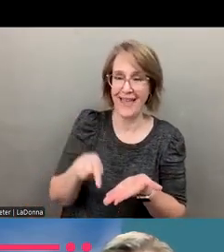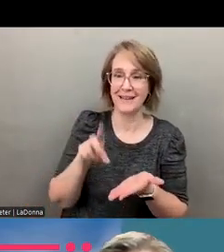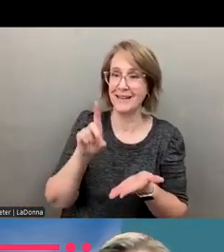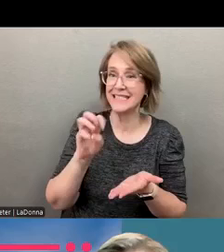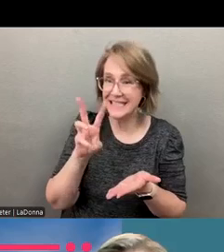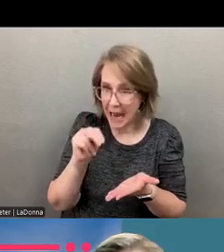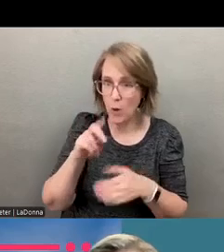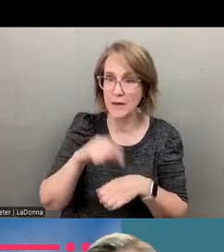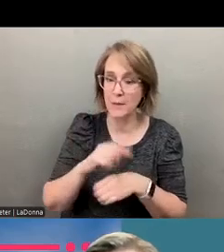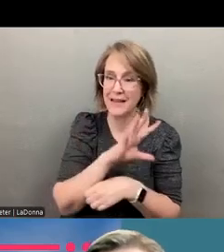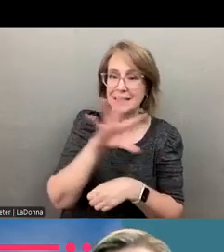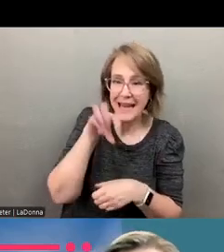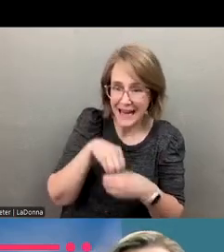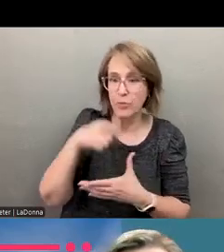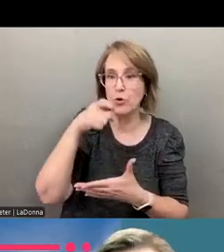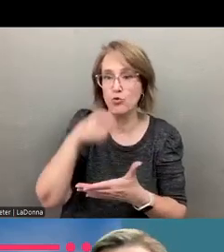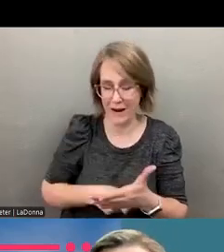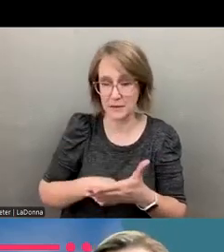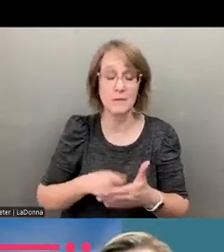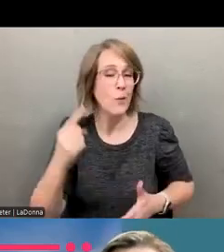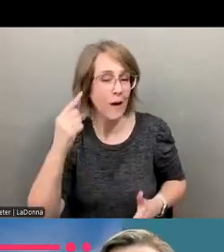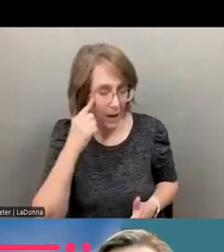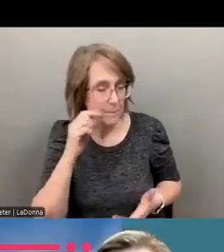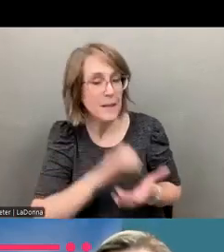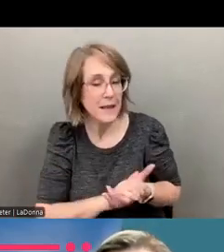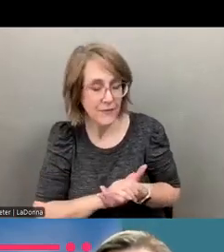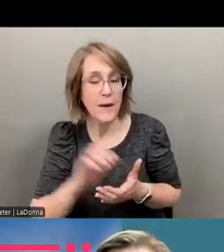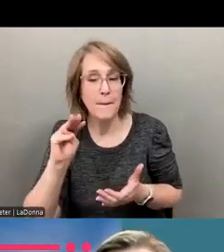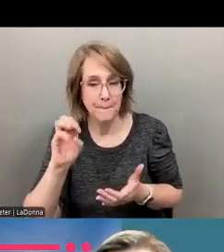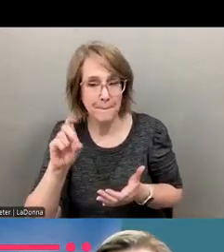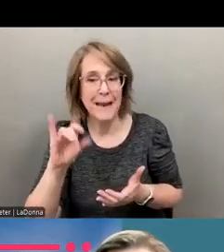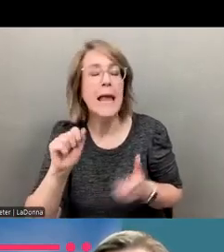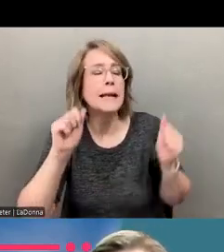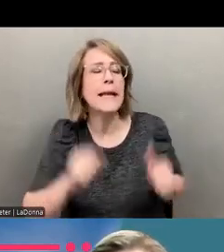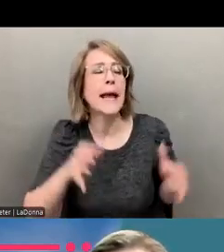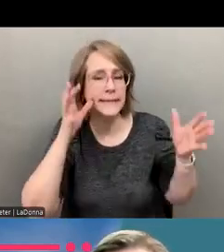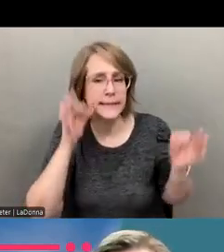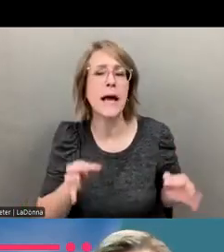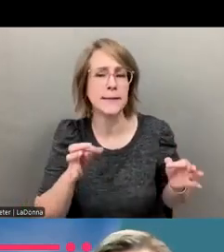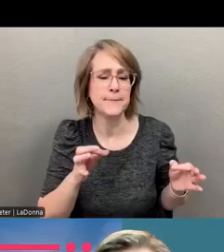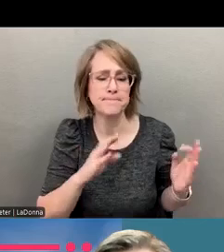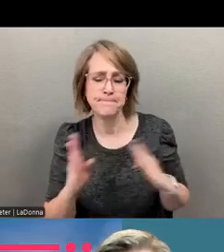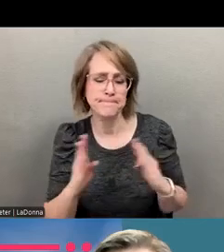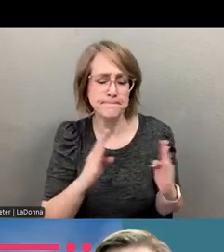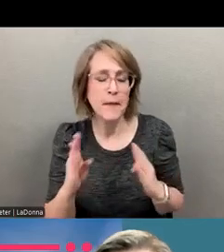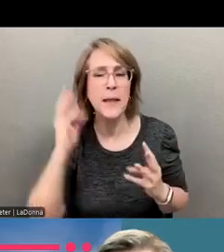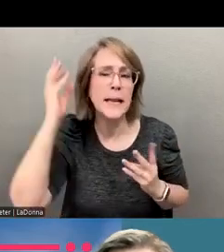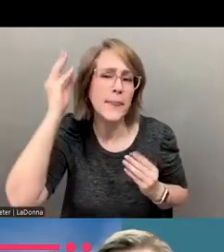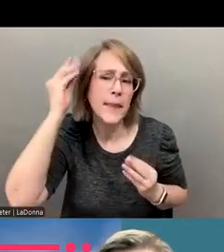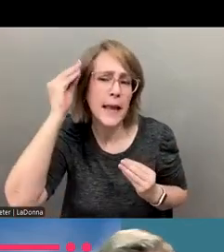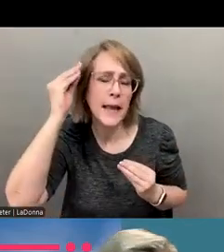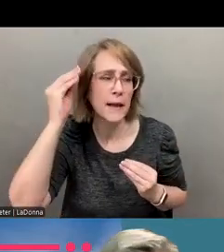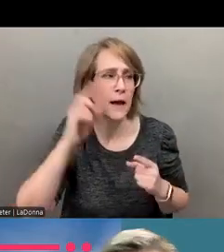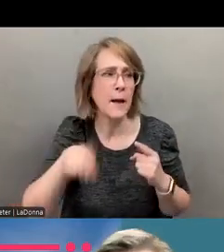available. And so again, I think Medicaid has a lot of discretion and they think about this and they need to think about this, you know, in a